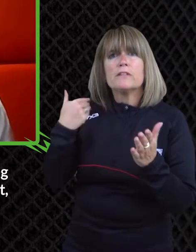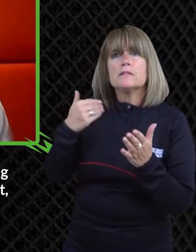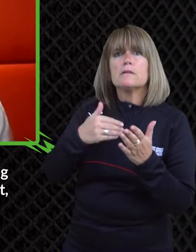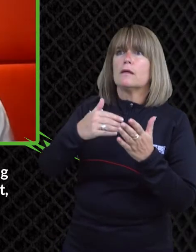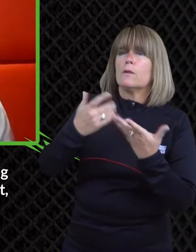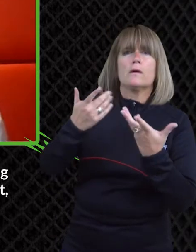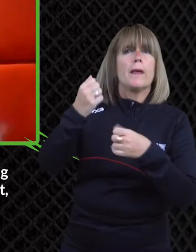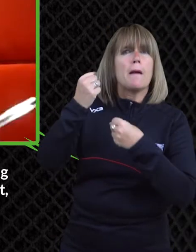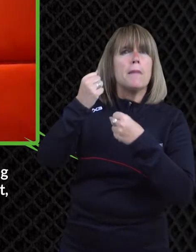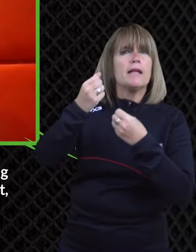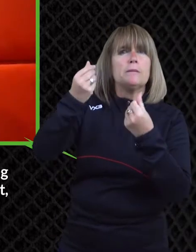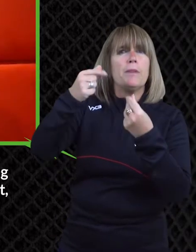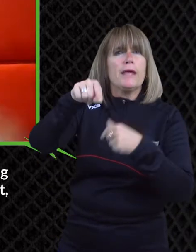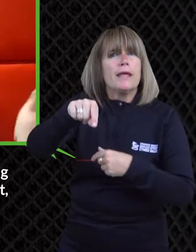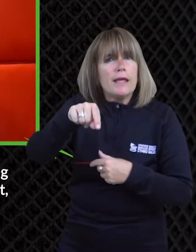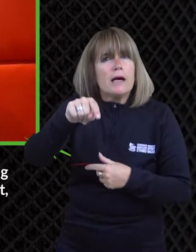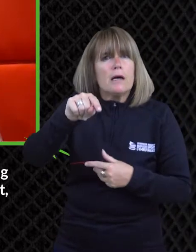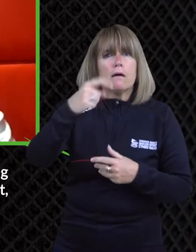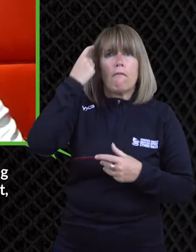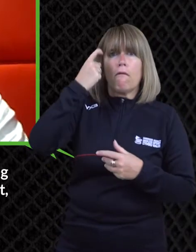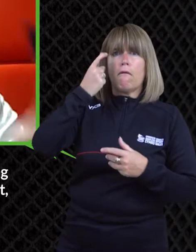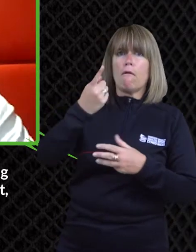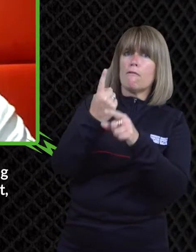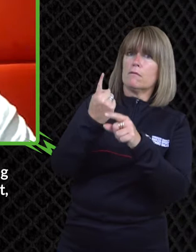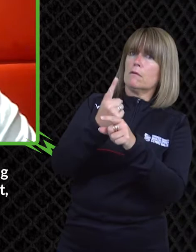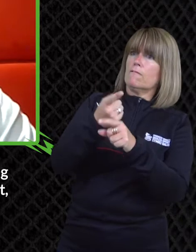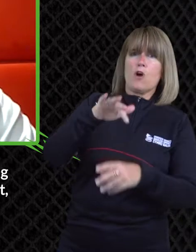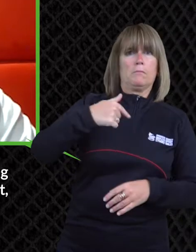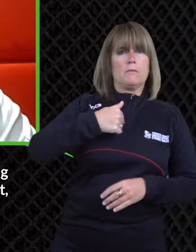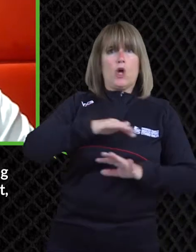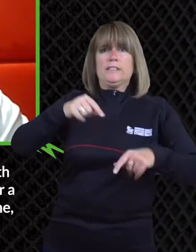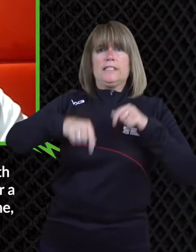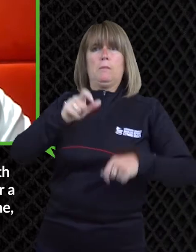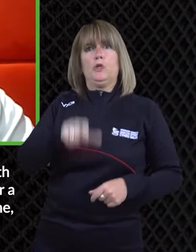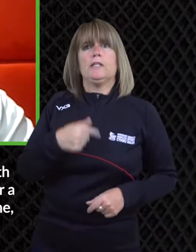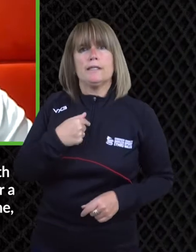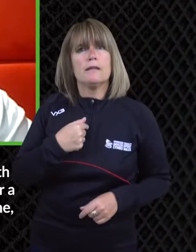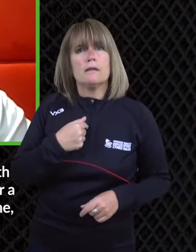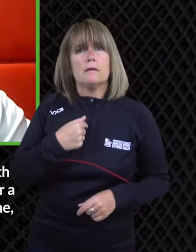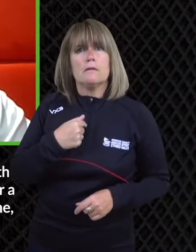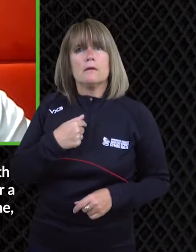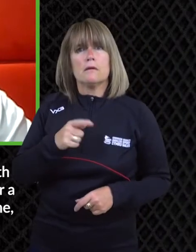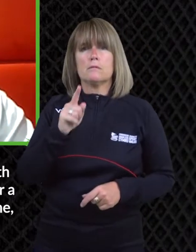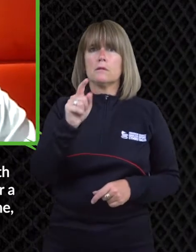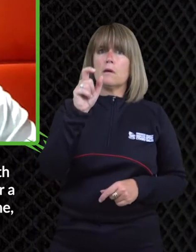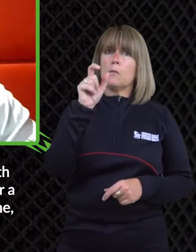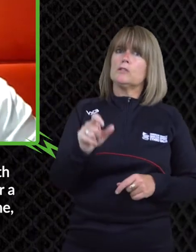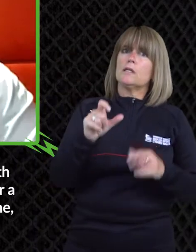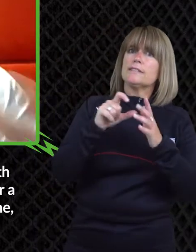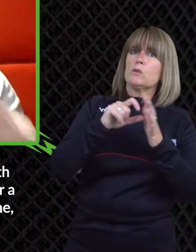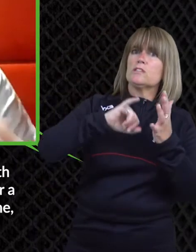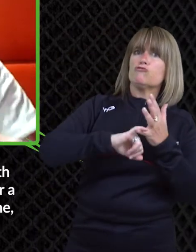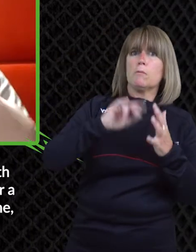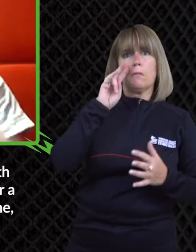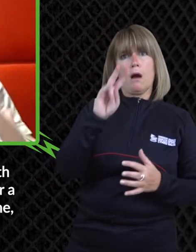the other day i was watching it it's been going for a few months or whatever the campaign is and you know if her from what i